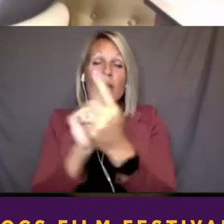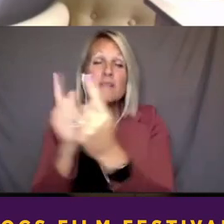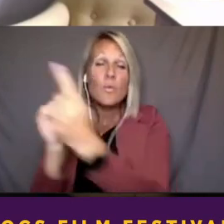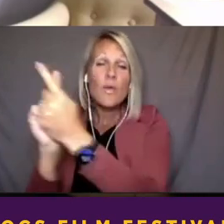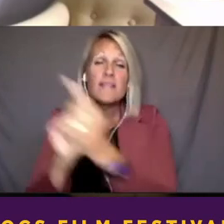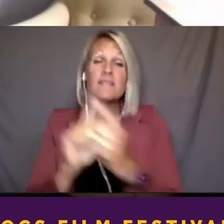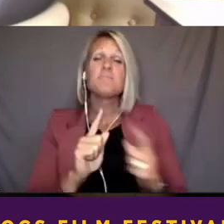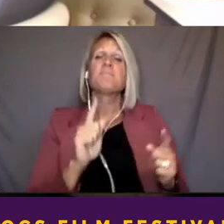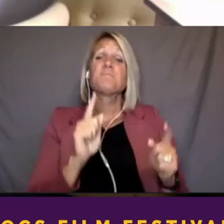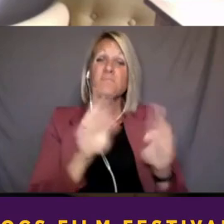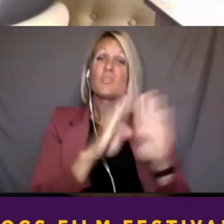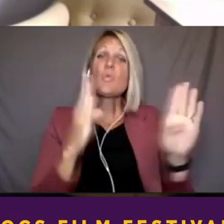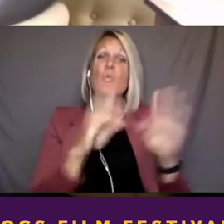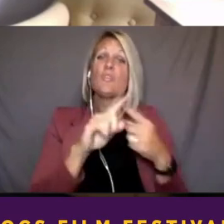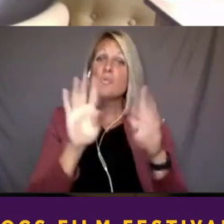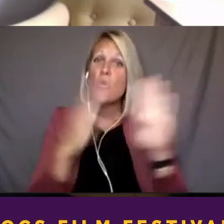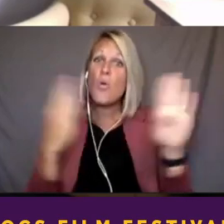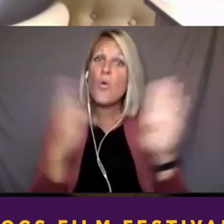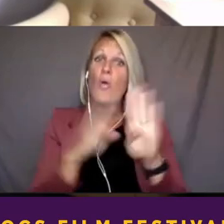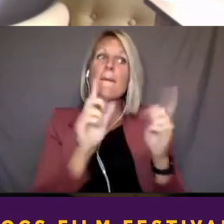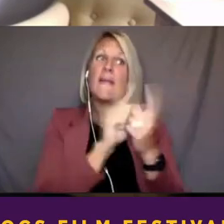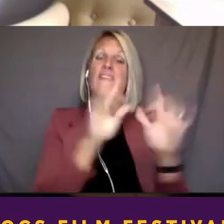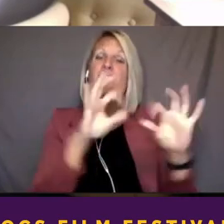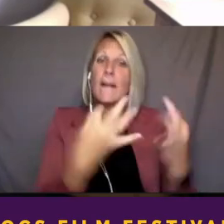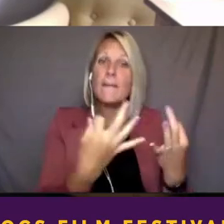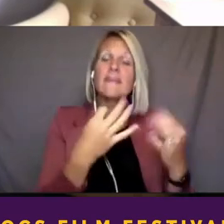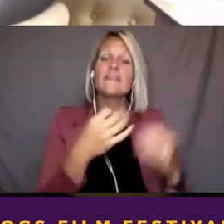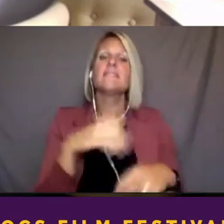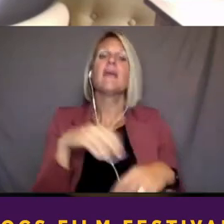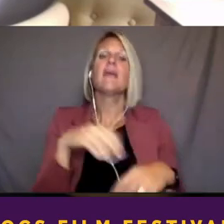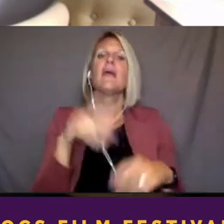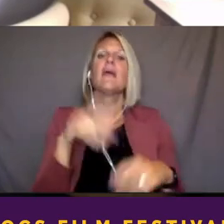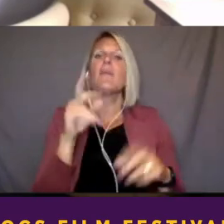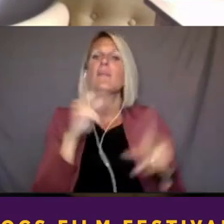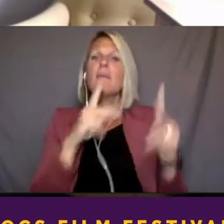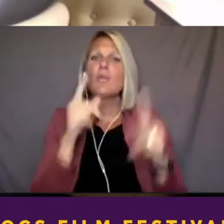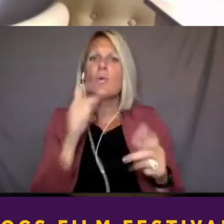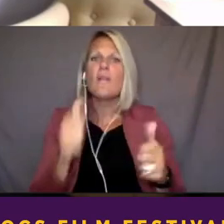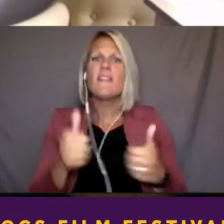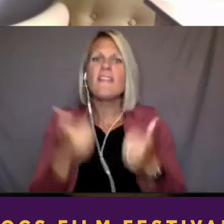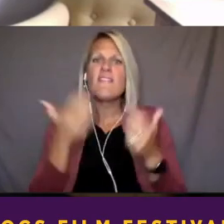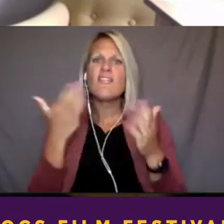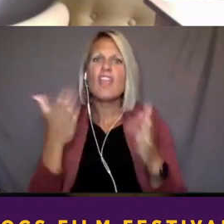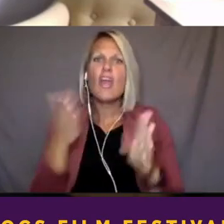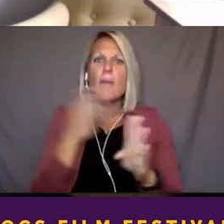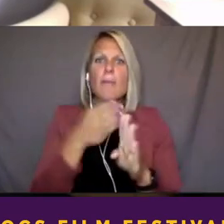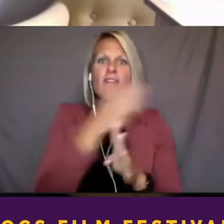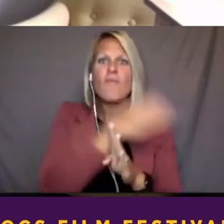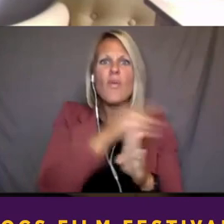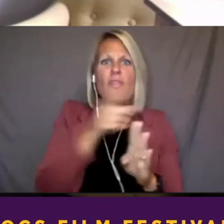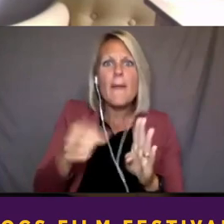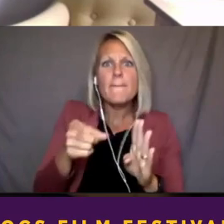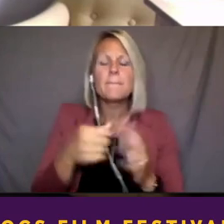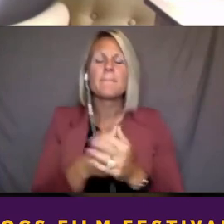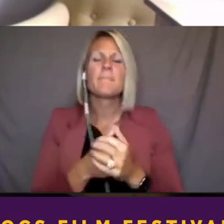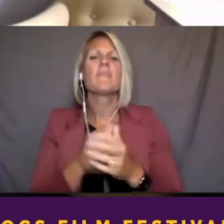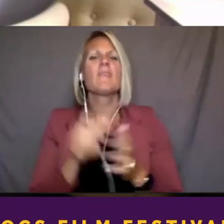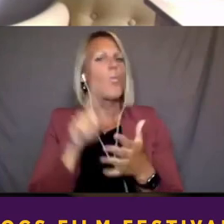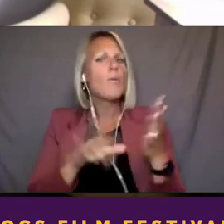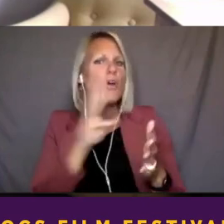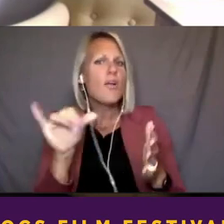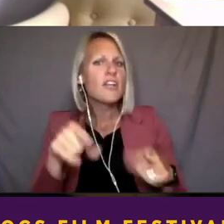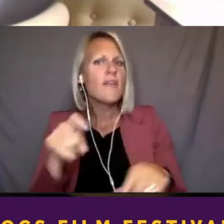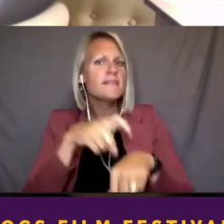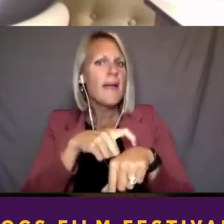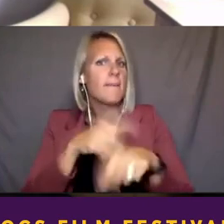lived there previously and asked questions, you know, like, what was your water like during this time frame? Do you remember